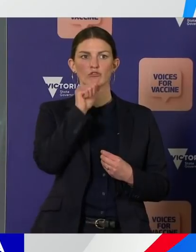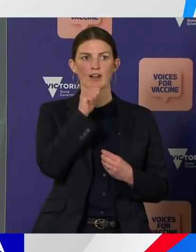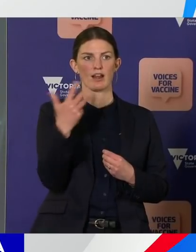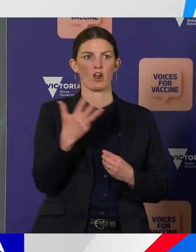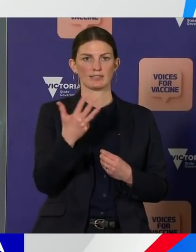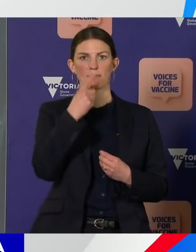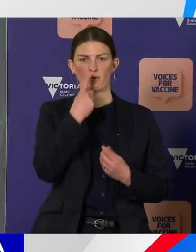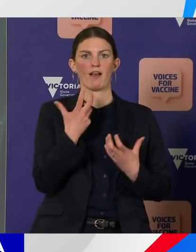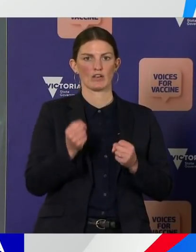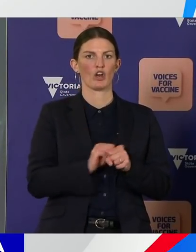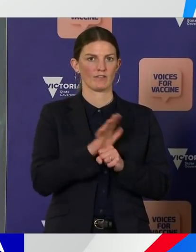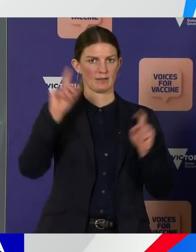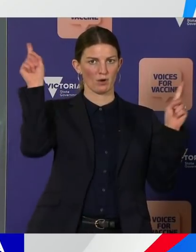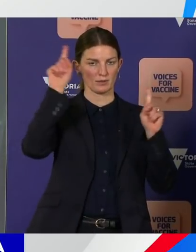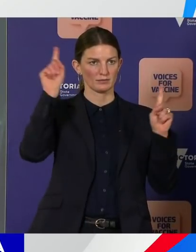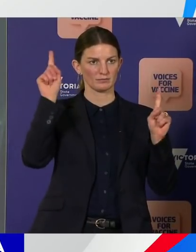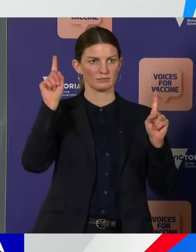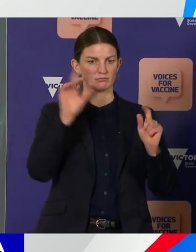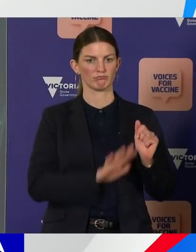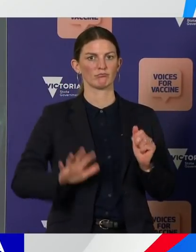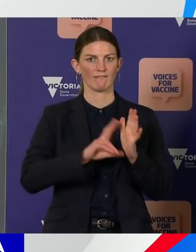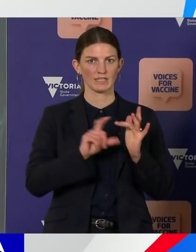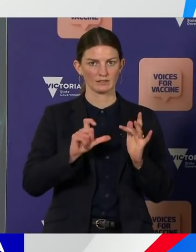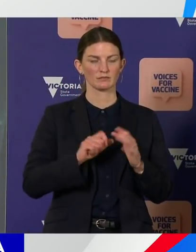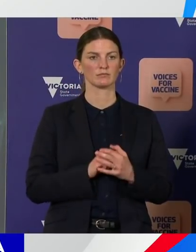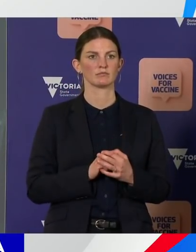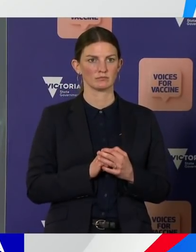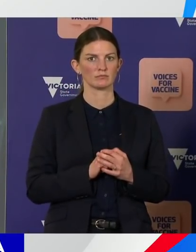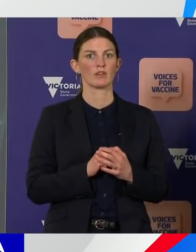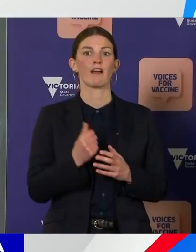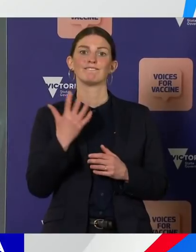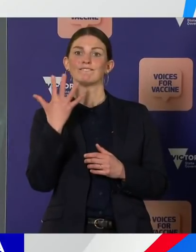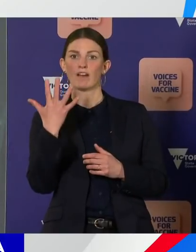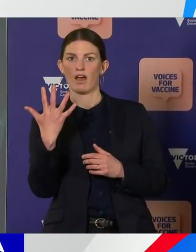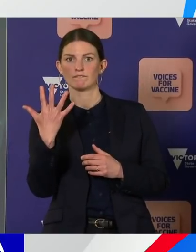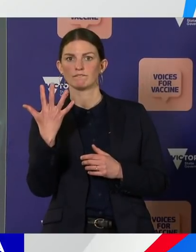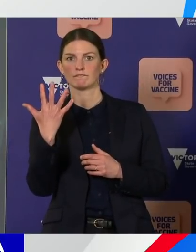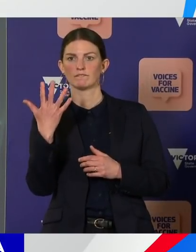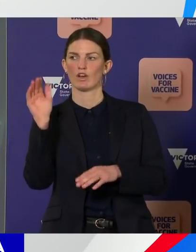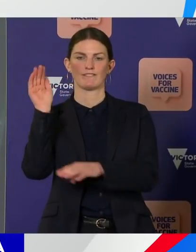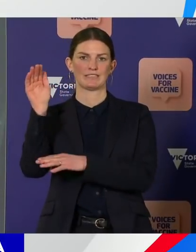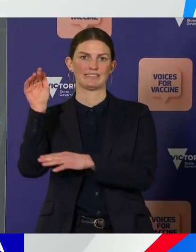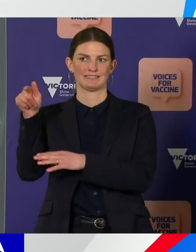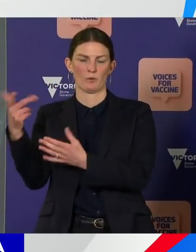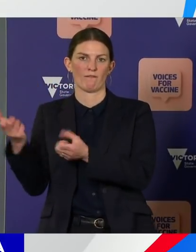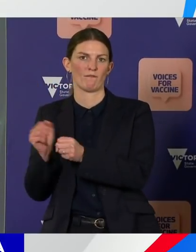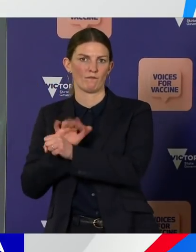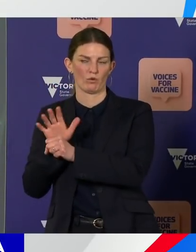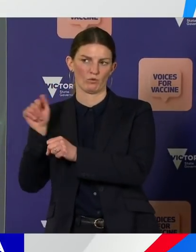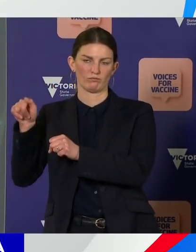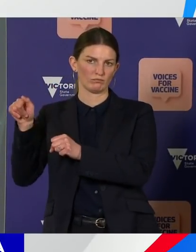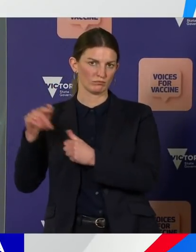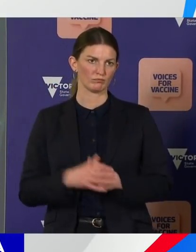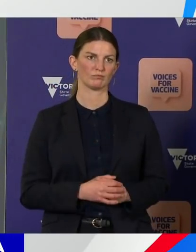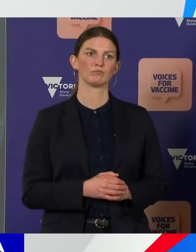cases. All but five of those are locally acquired. The age